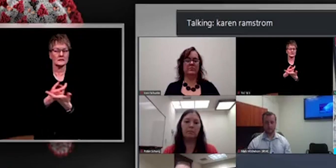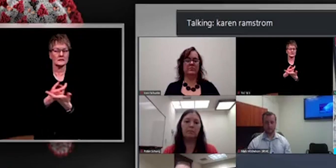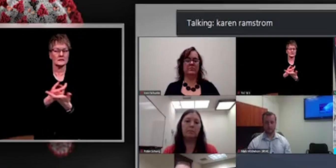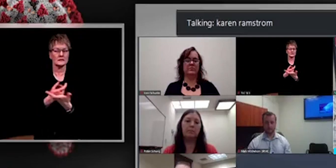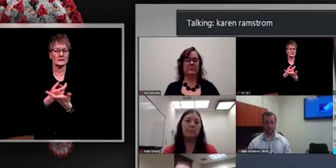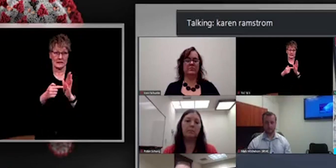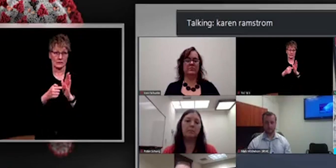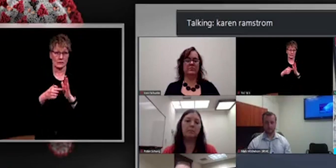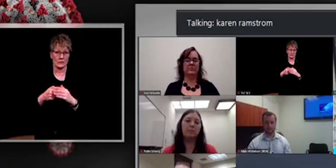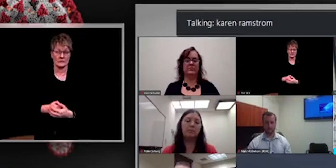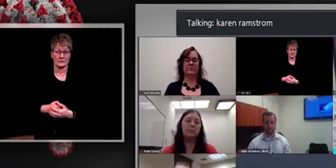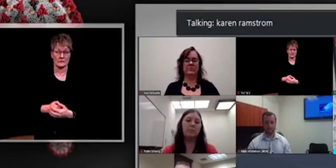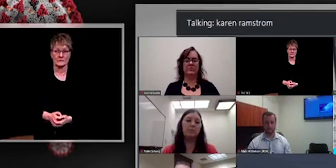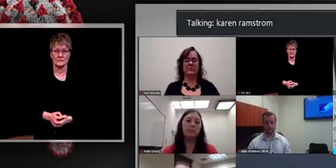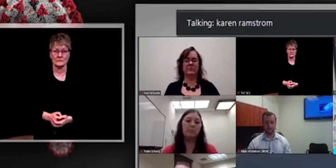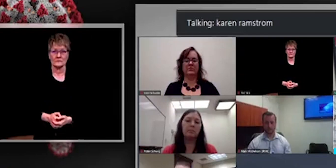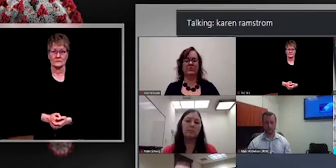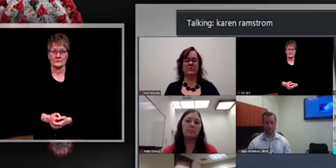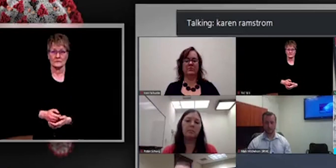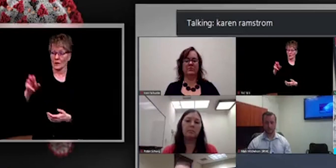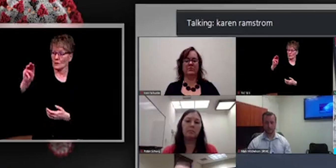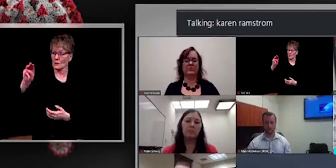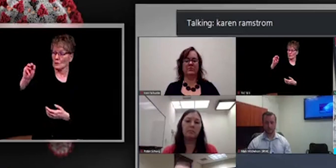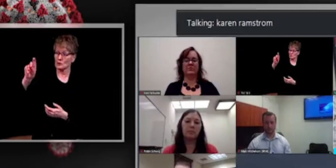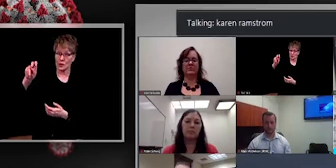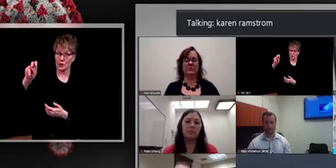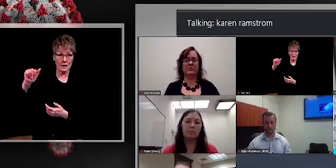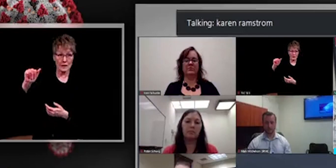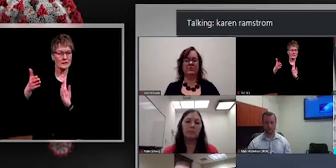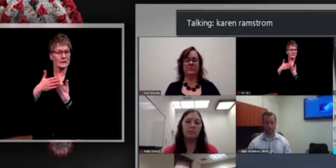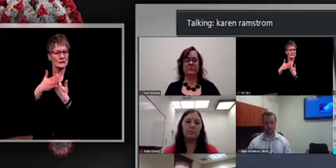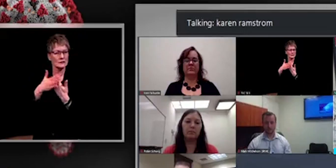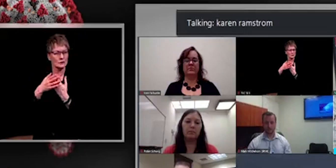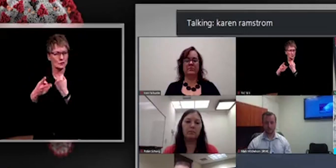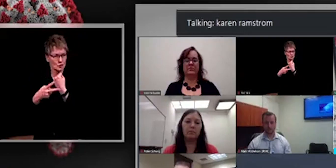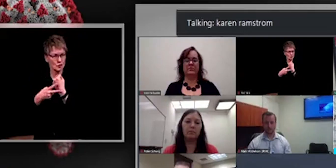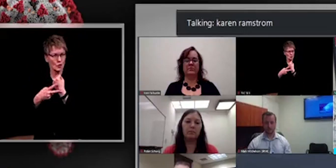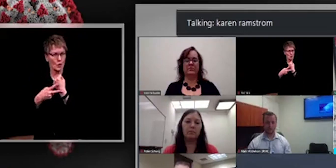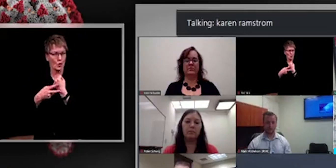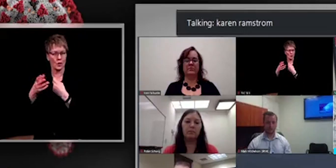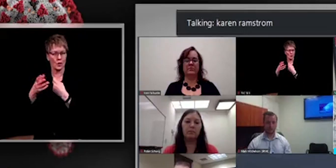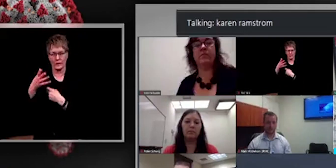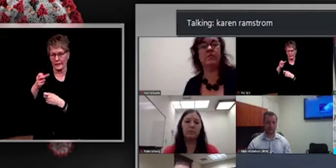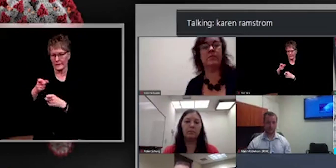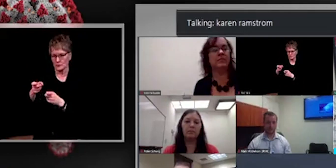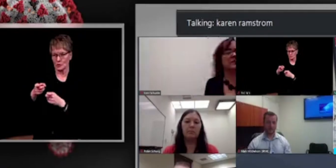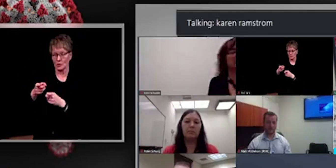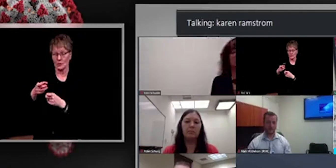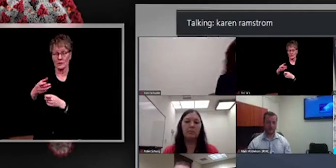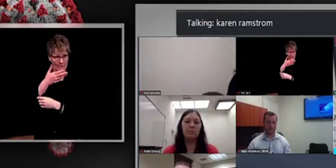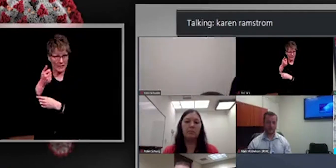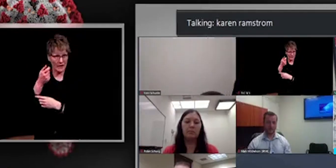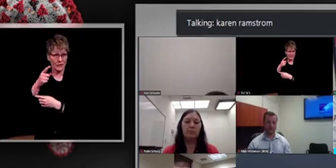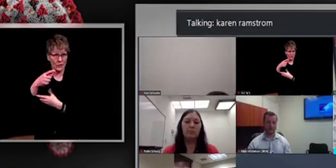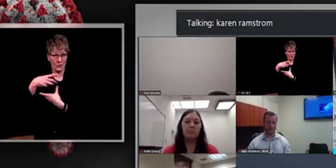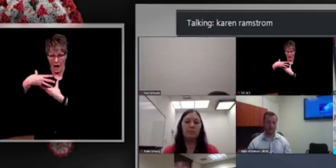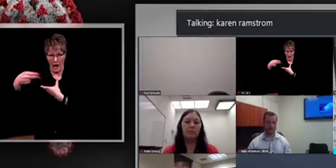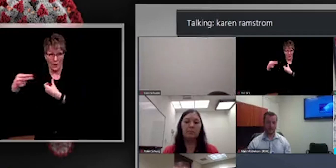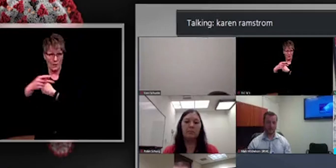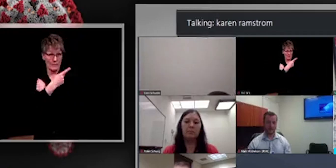a little easier in terms of, um, storage and handling. Should we make that available more for our outpatient clinics and have the hospitals